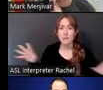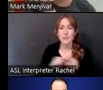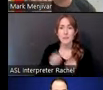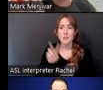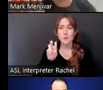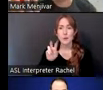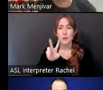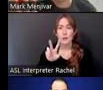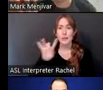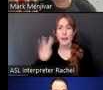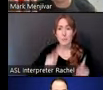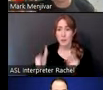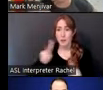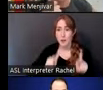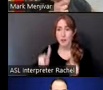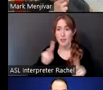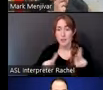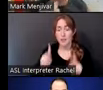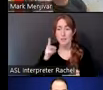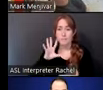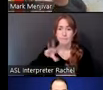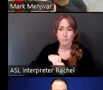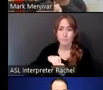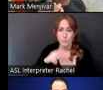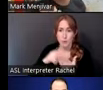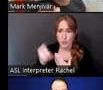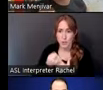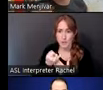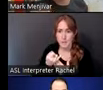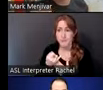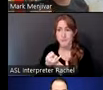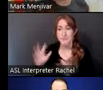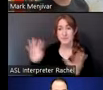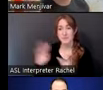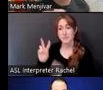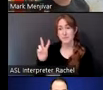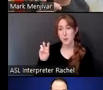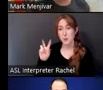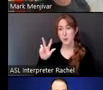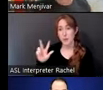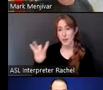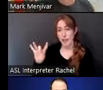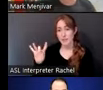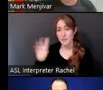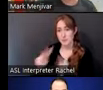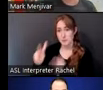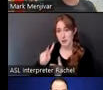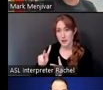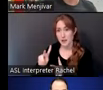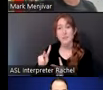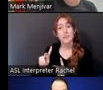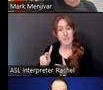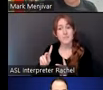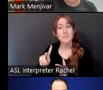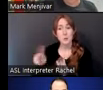that are people that participated in the project. And then from those 238 participants, there were 71 countries that were kind